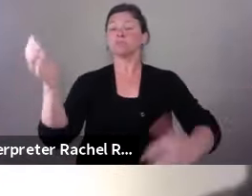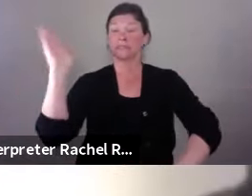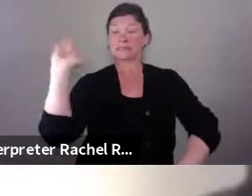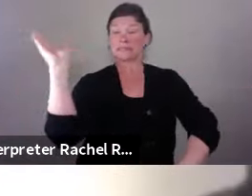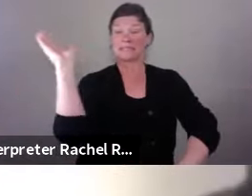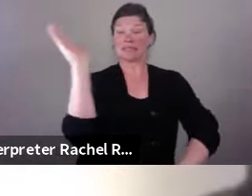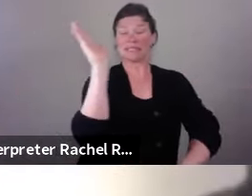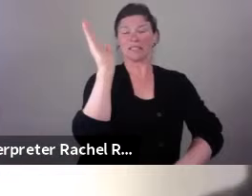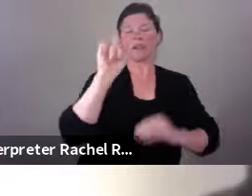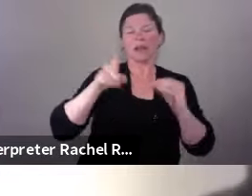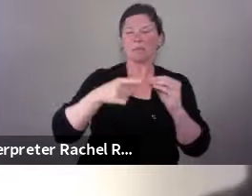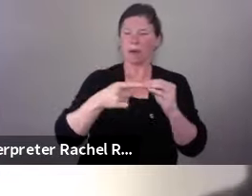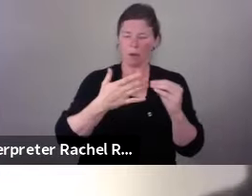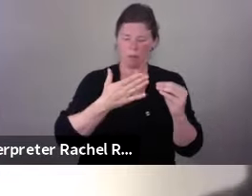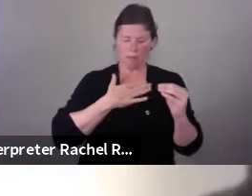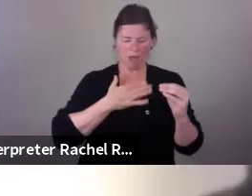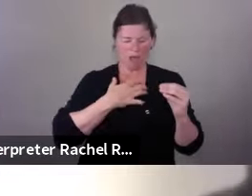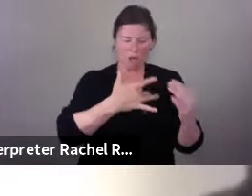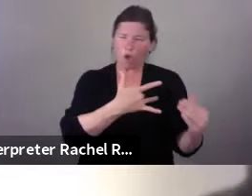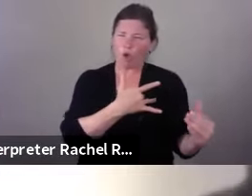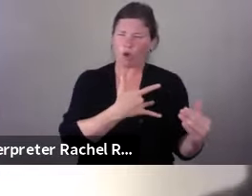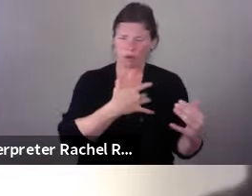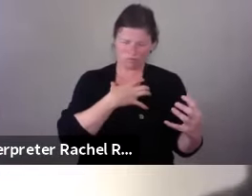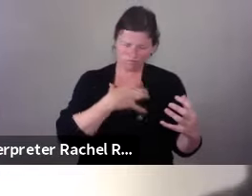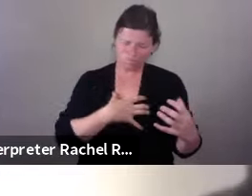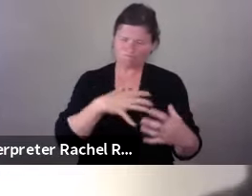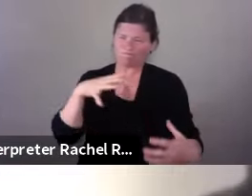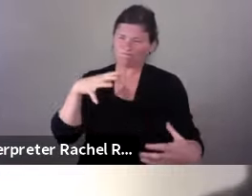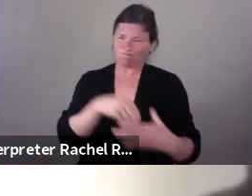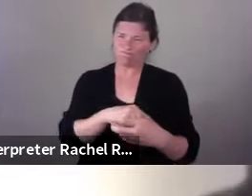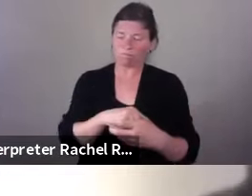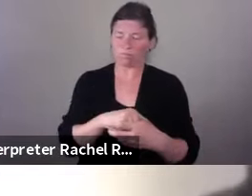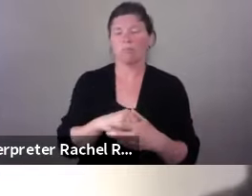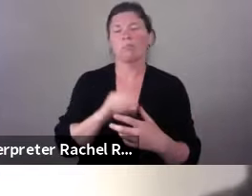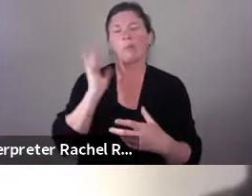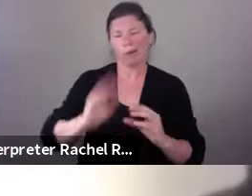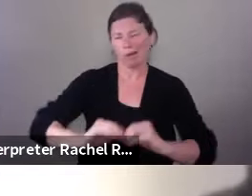passion, your heart, and your story is going to come through.